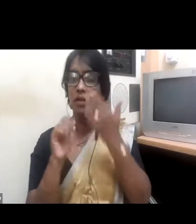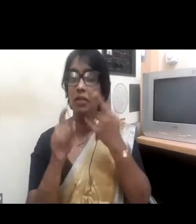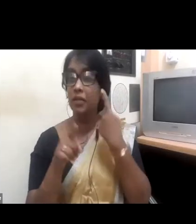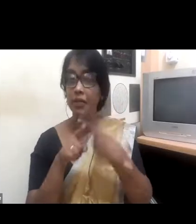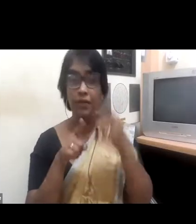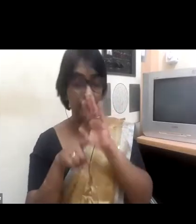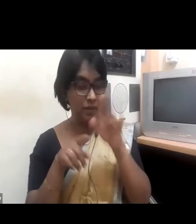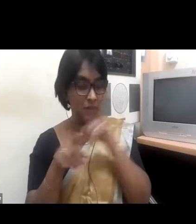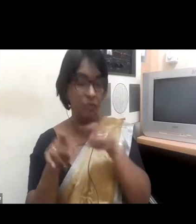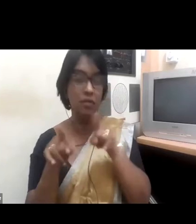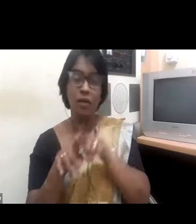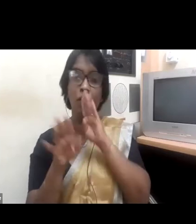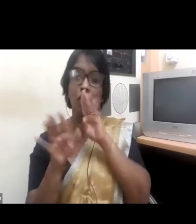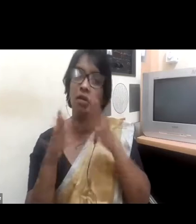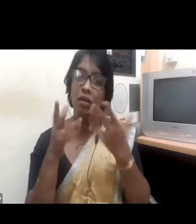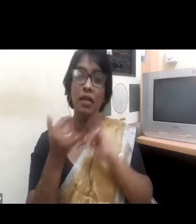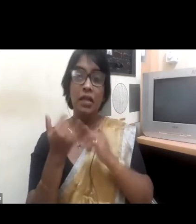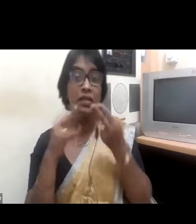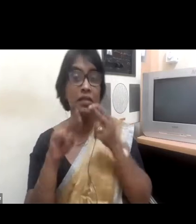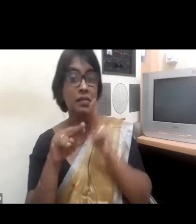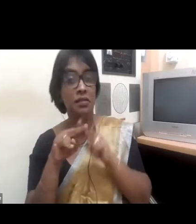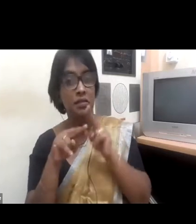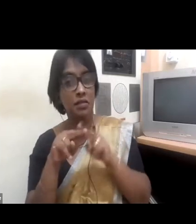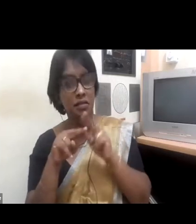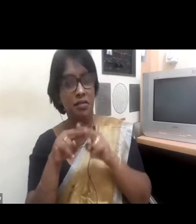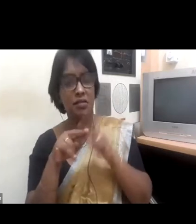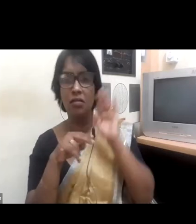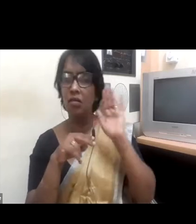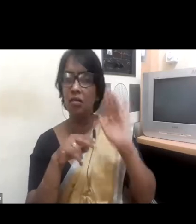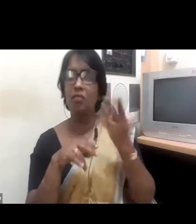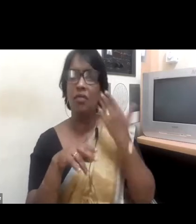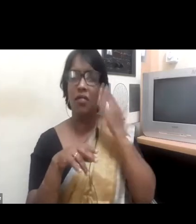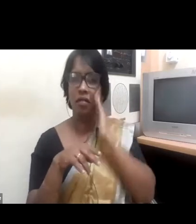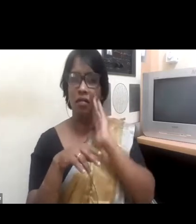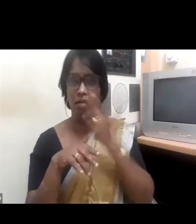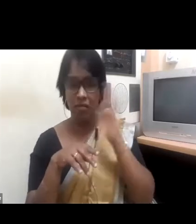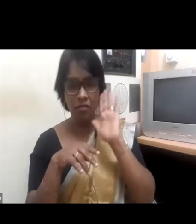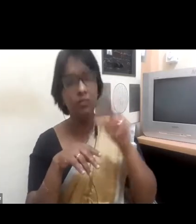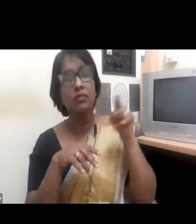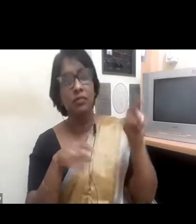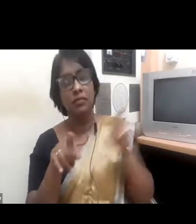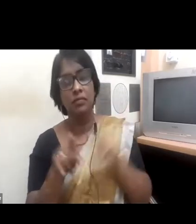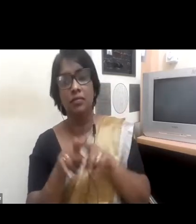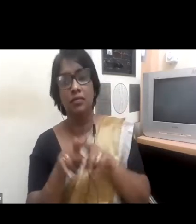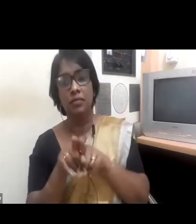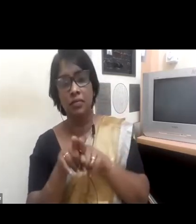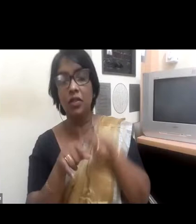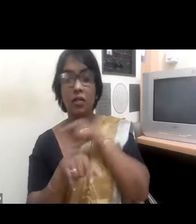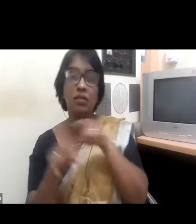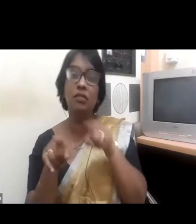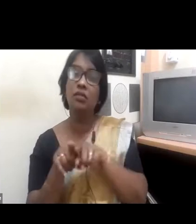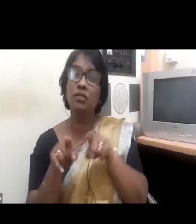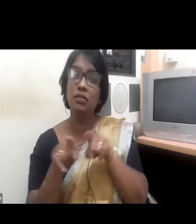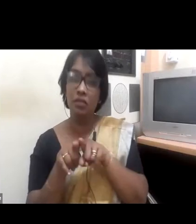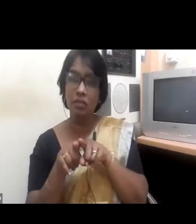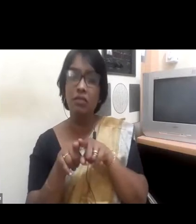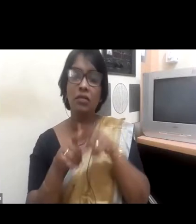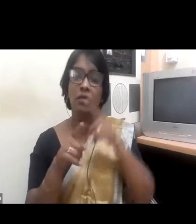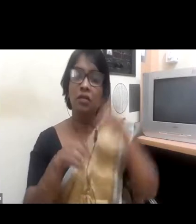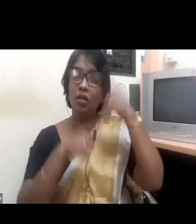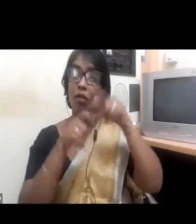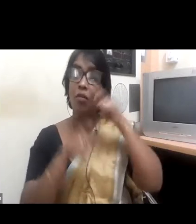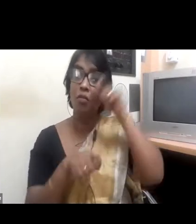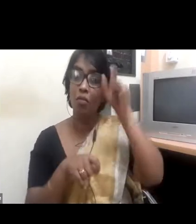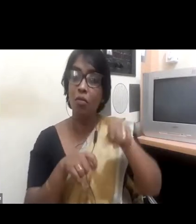proposition. Usually it's because of the varied perception of the individuals in the board. So women,